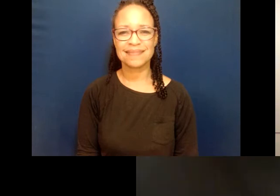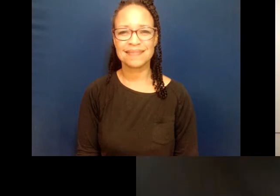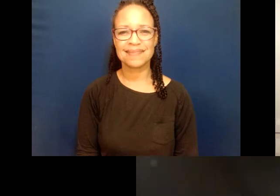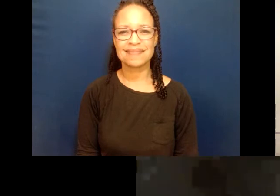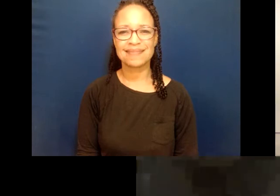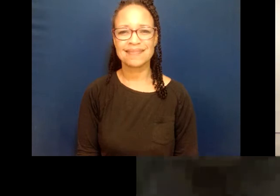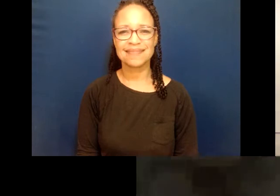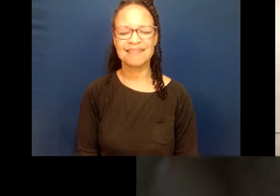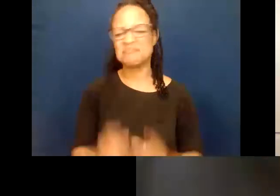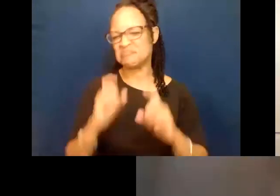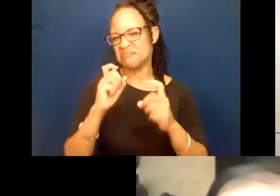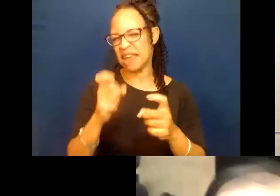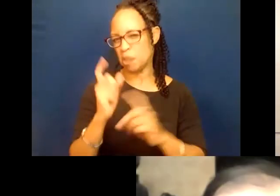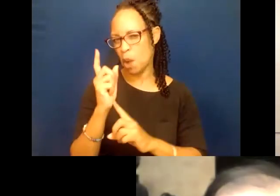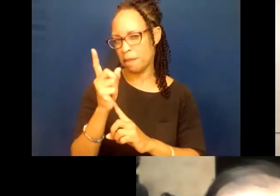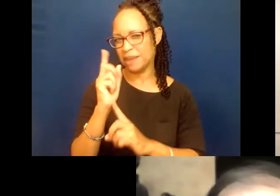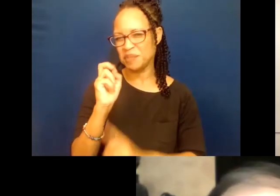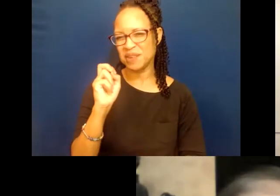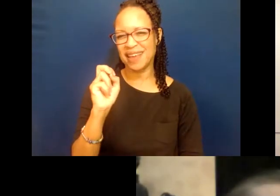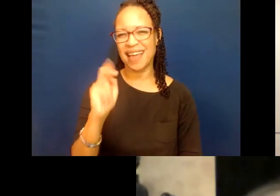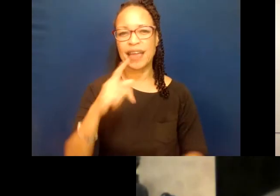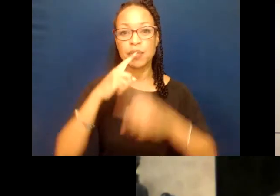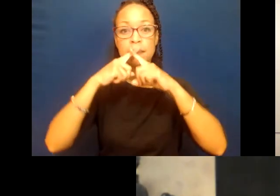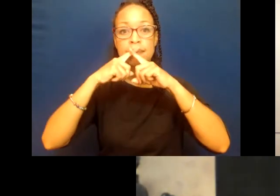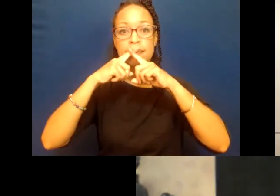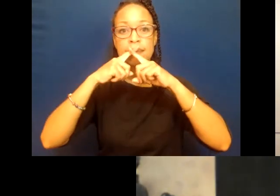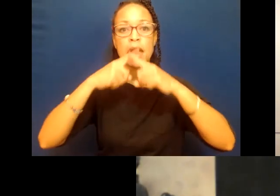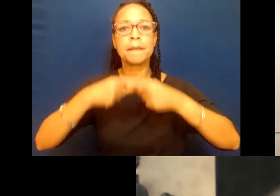We'll just give Carlos another minute to unmute yourself.